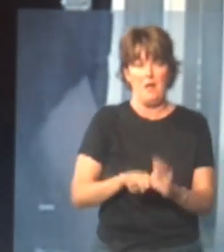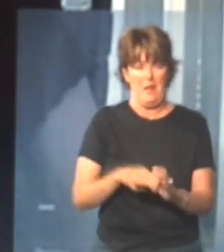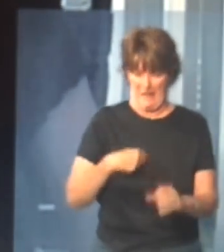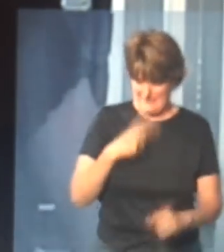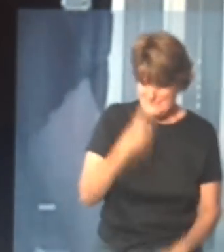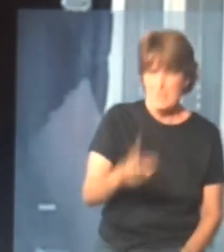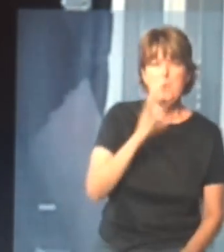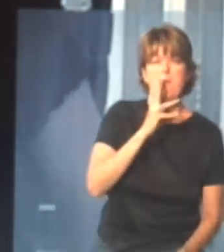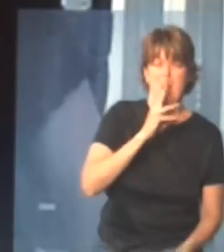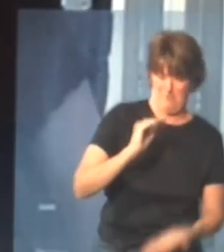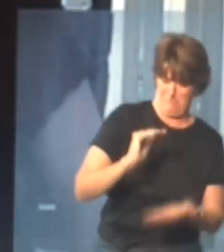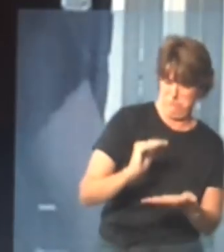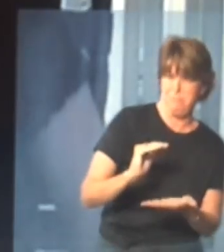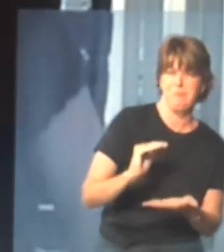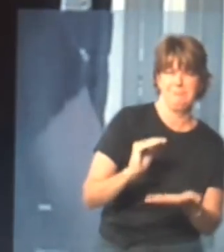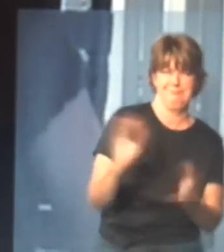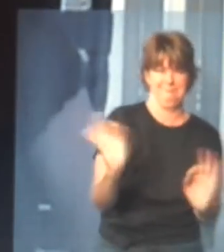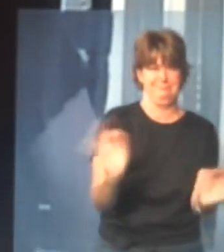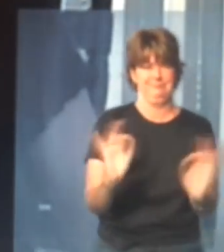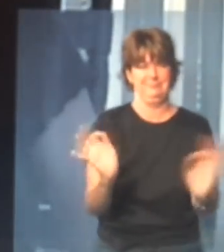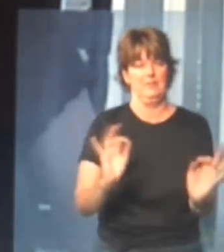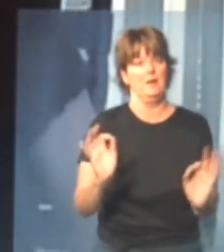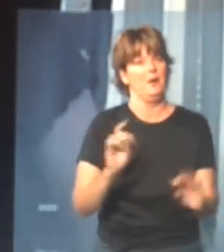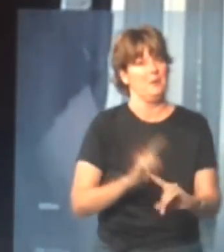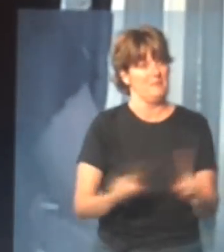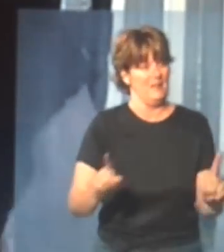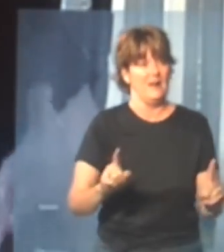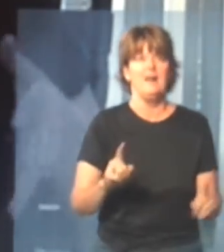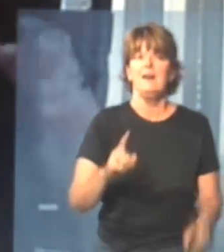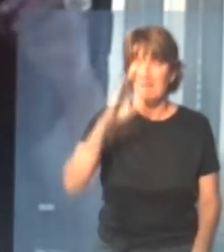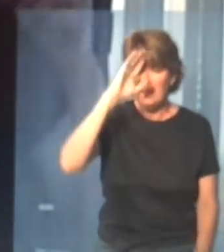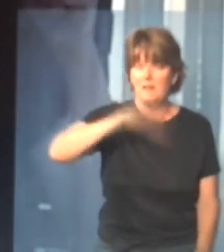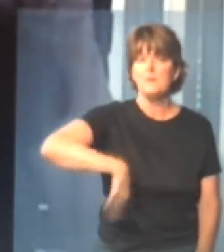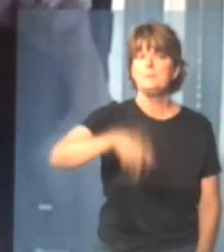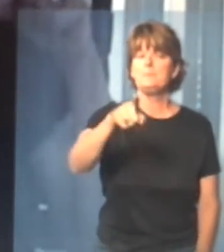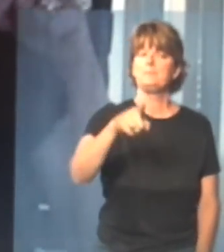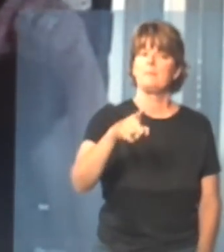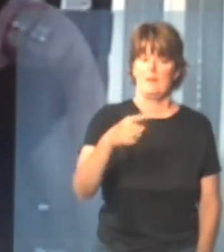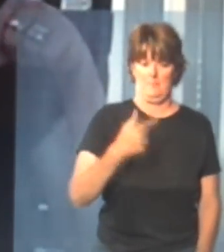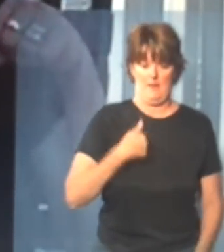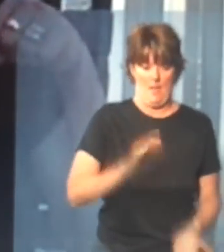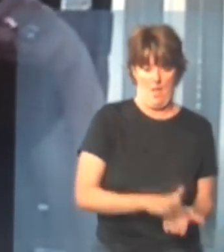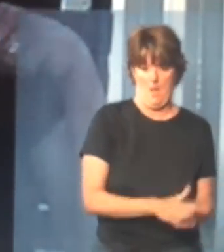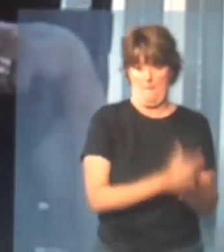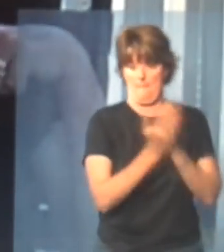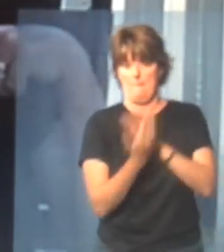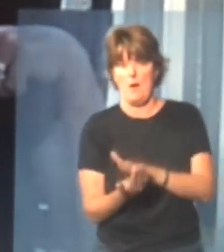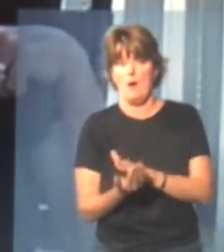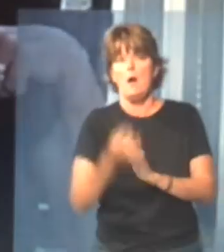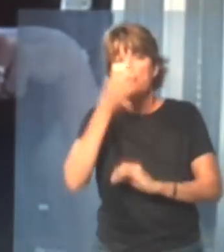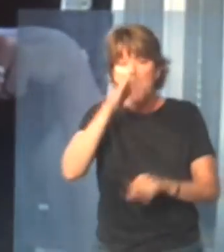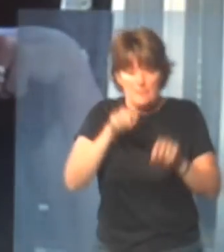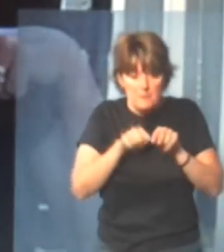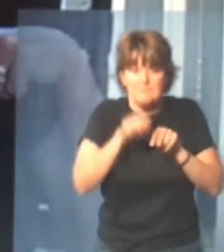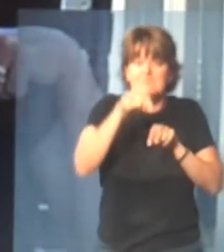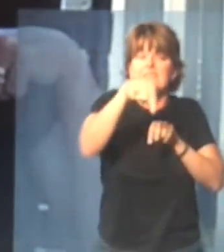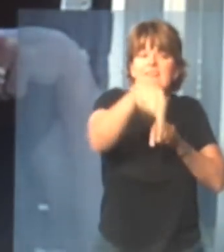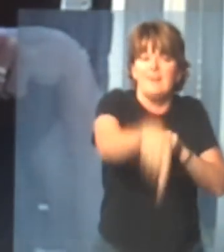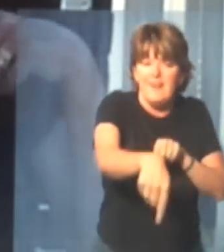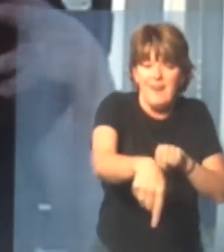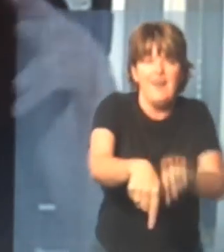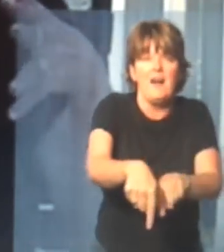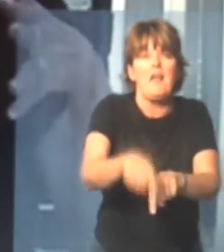I can see it's only up to their ankles, and don't you know, just from where I tipped it over, to maybe a foot away,